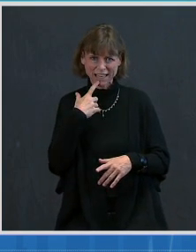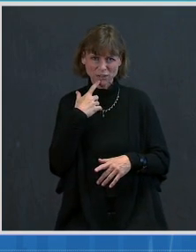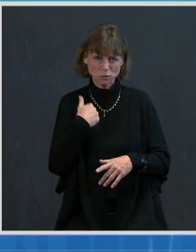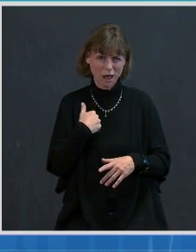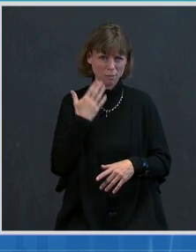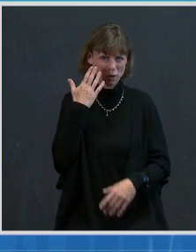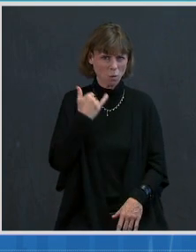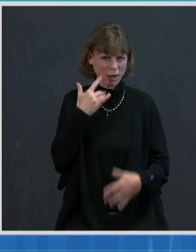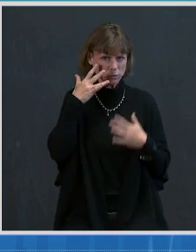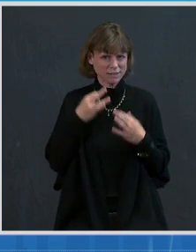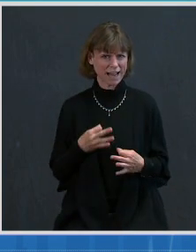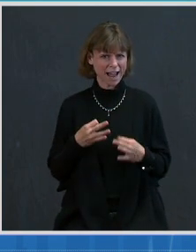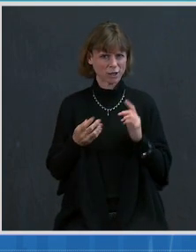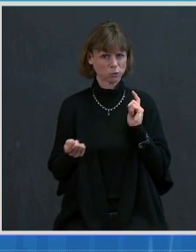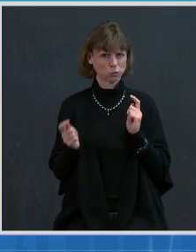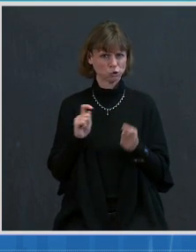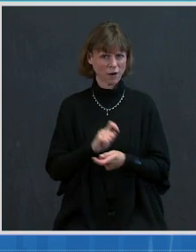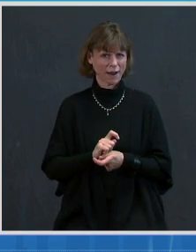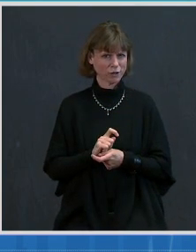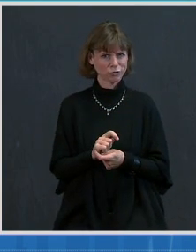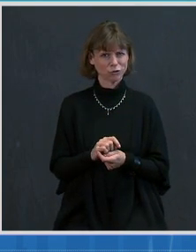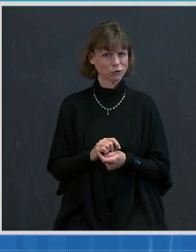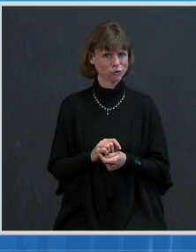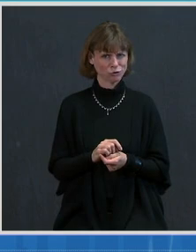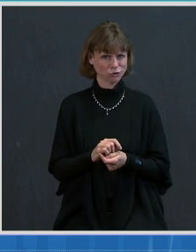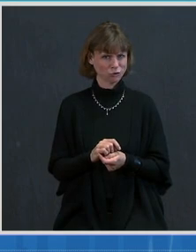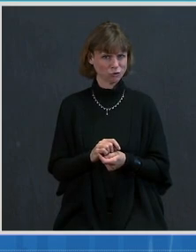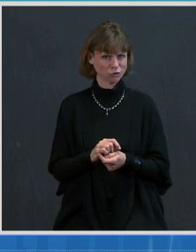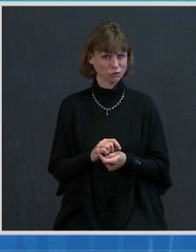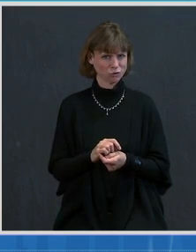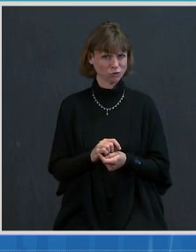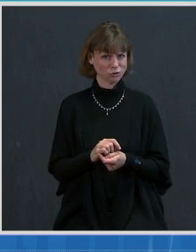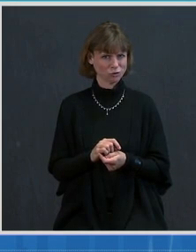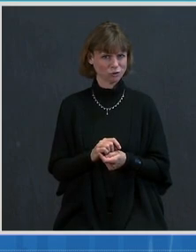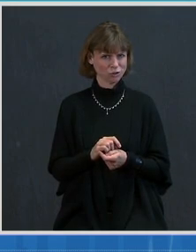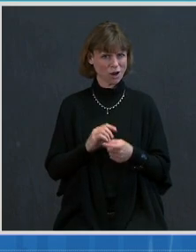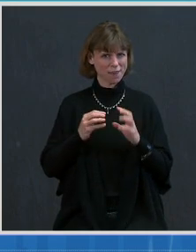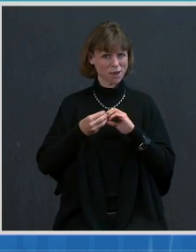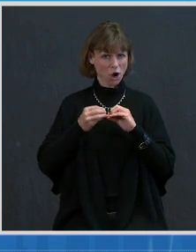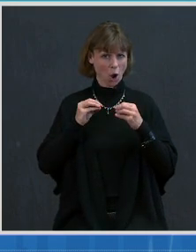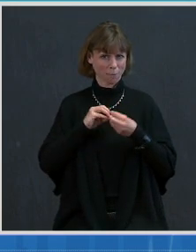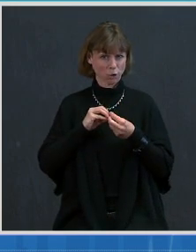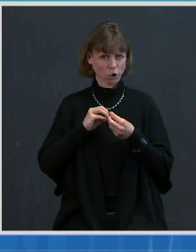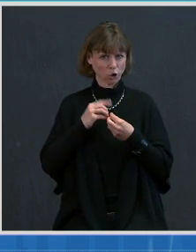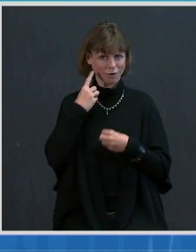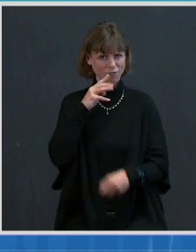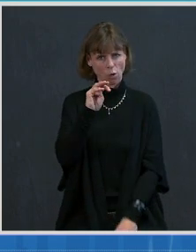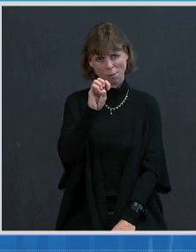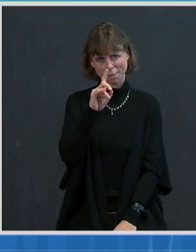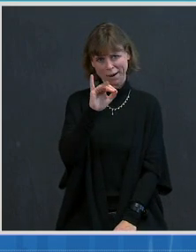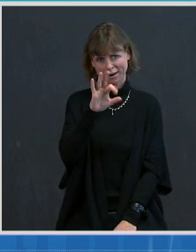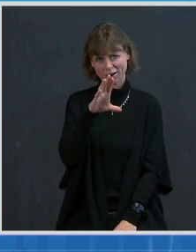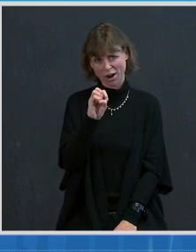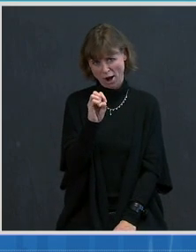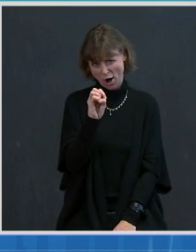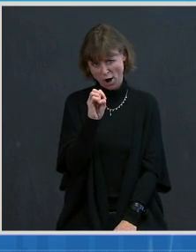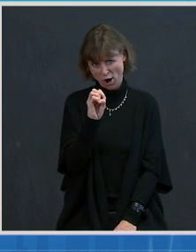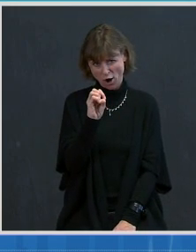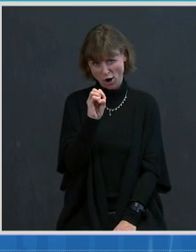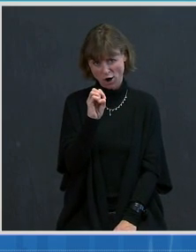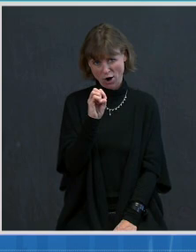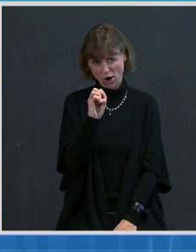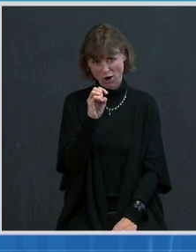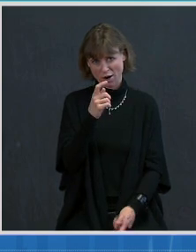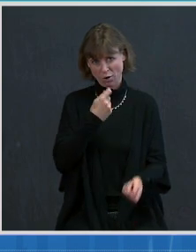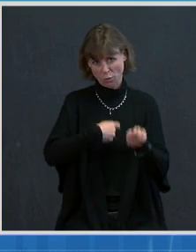to change the, change the reimbursement number for the Medicare administration of vaccines? And then can you also